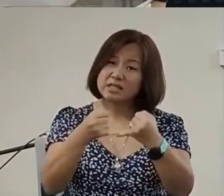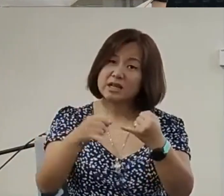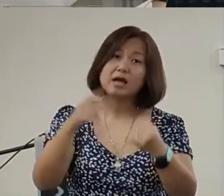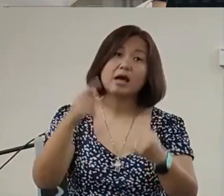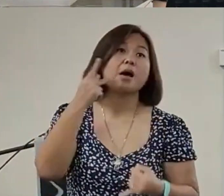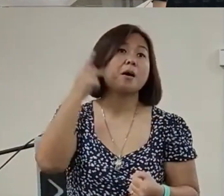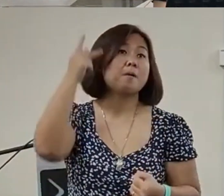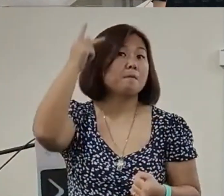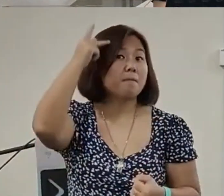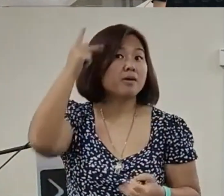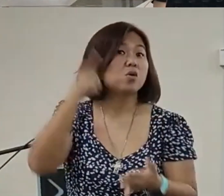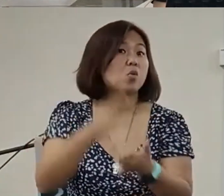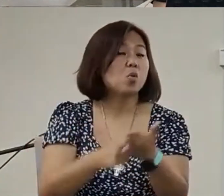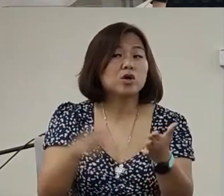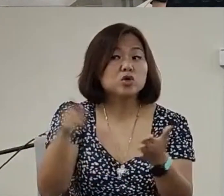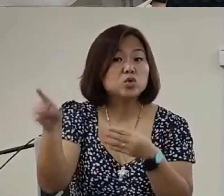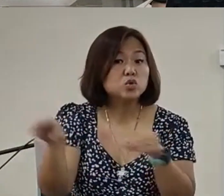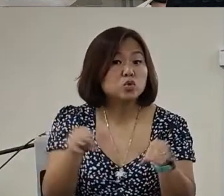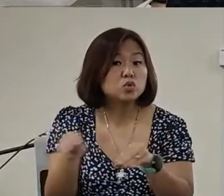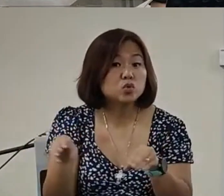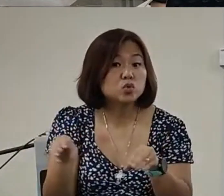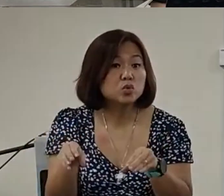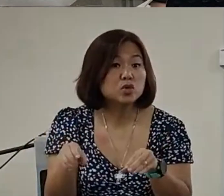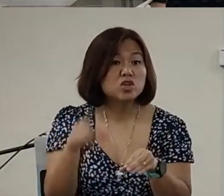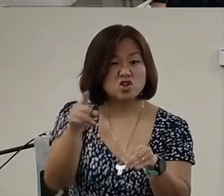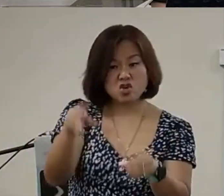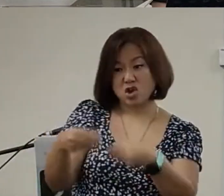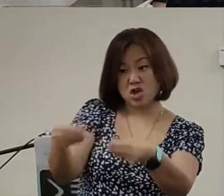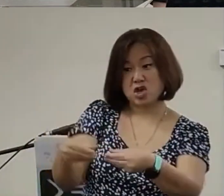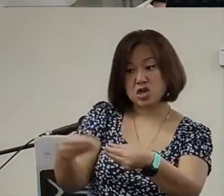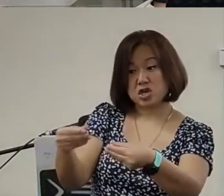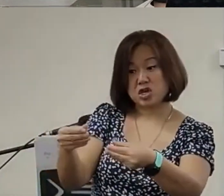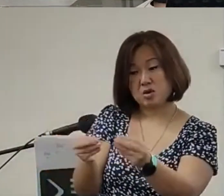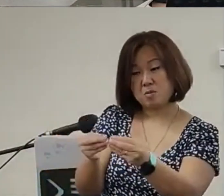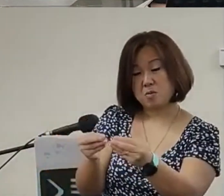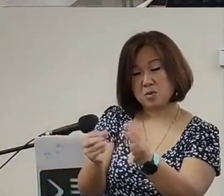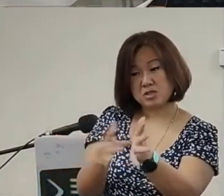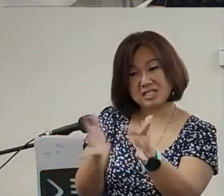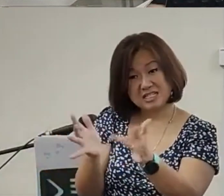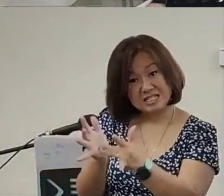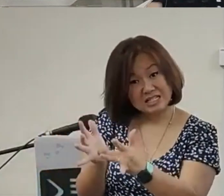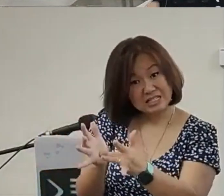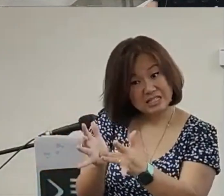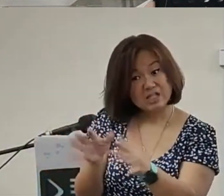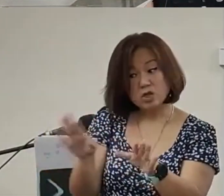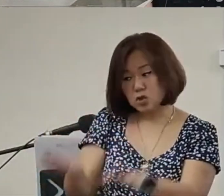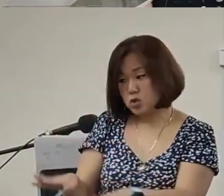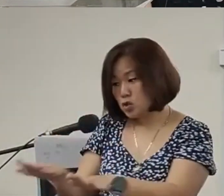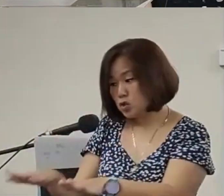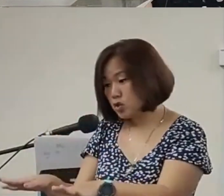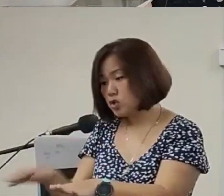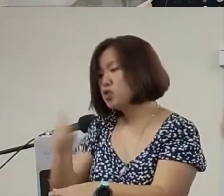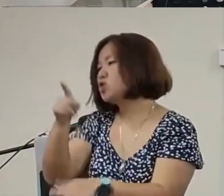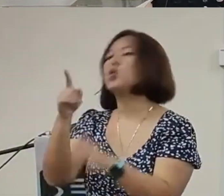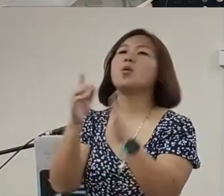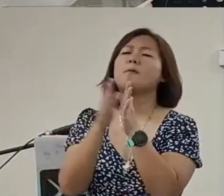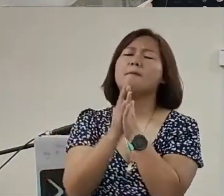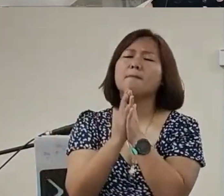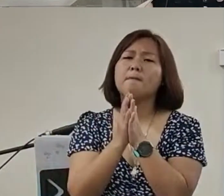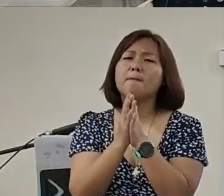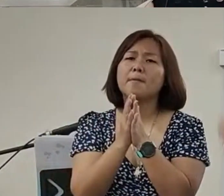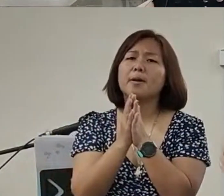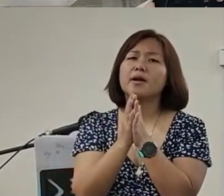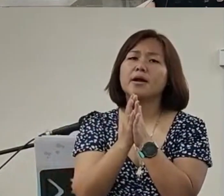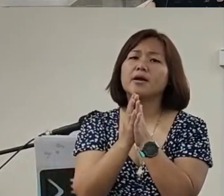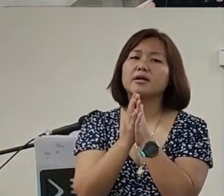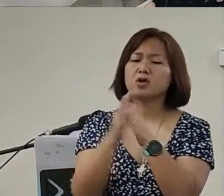what are youdoing in thisareaare you givingmore of jesusto yourchildrenare you prayingthat yourchildren will get